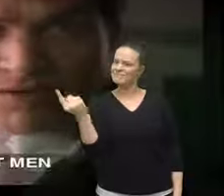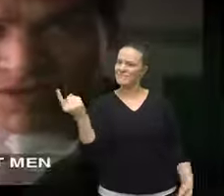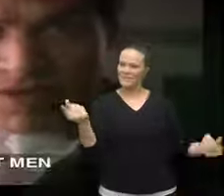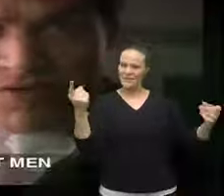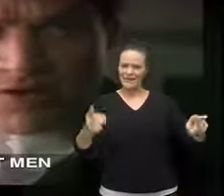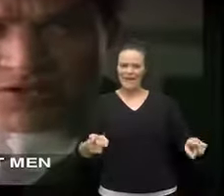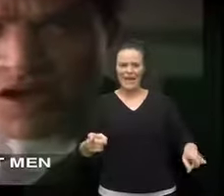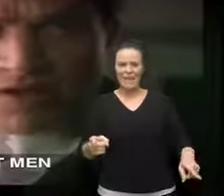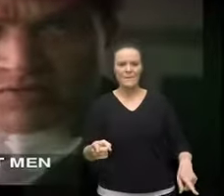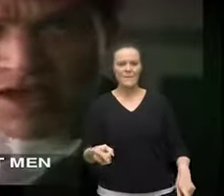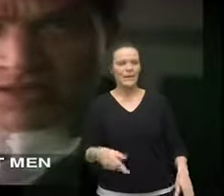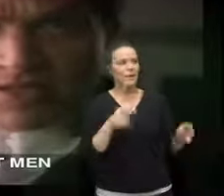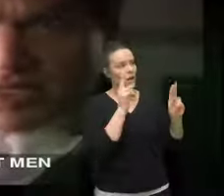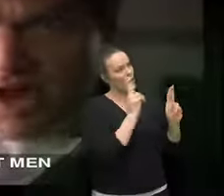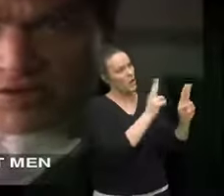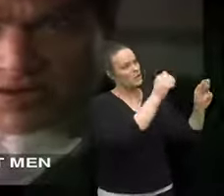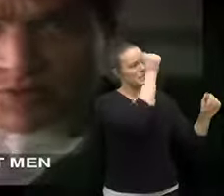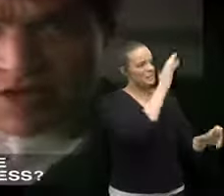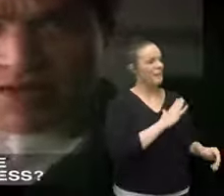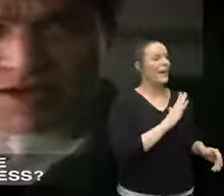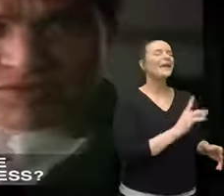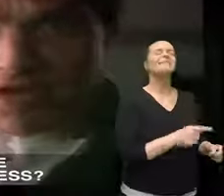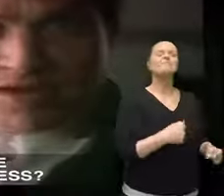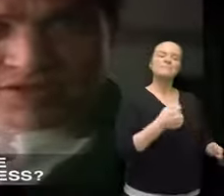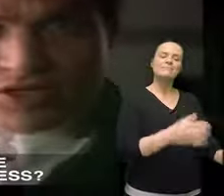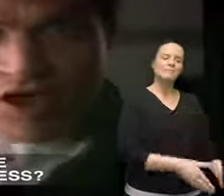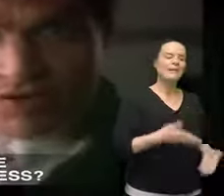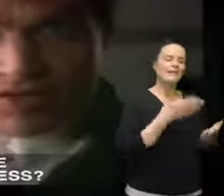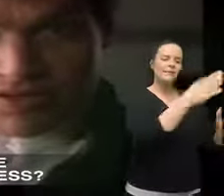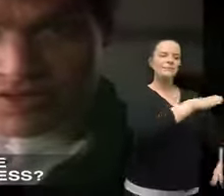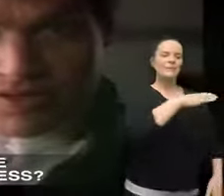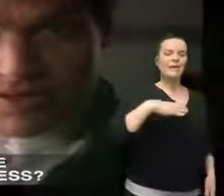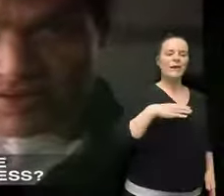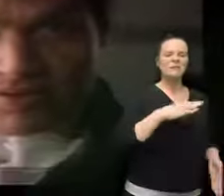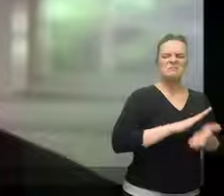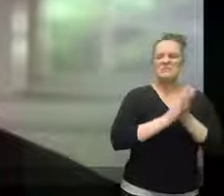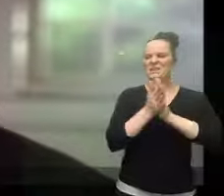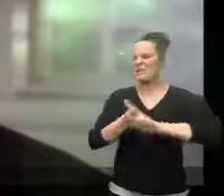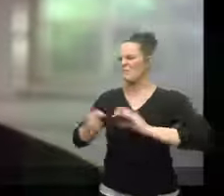spell that converts honest men to tyrants when they become delegates to congress